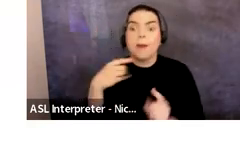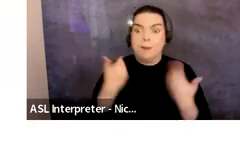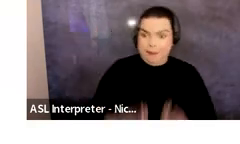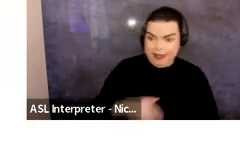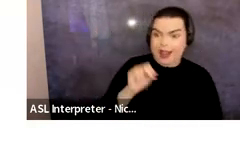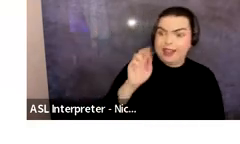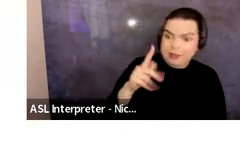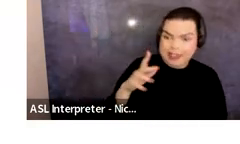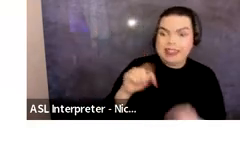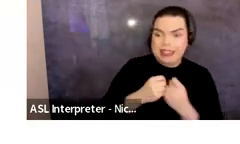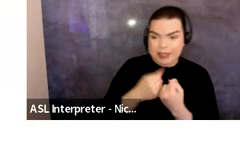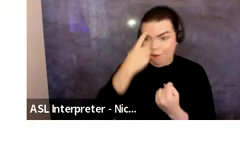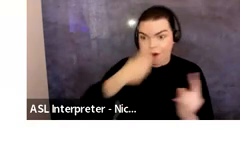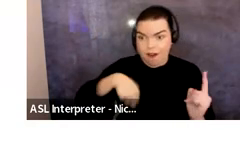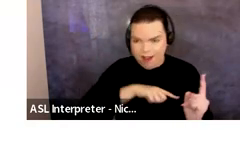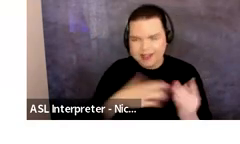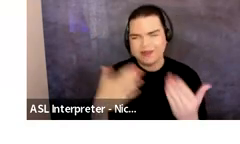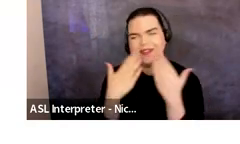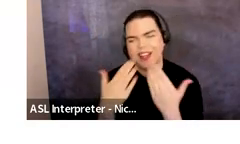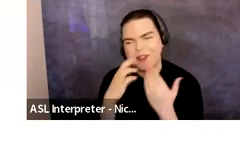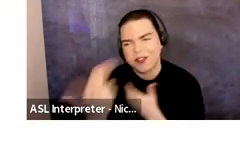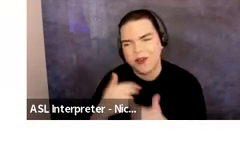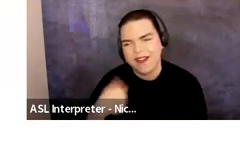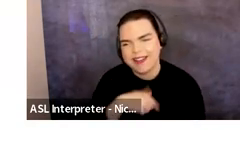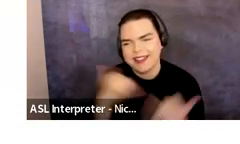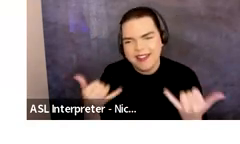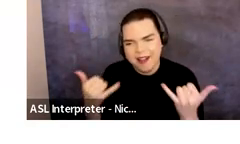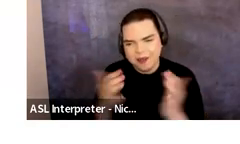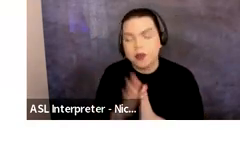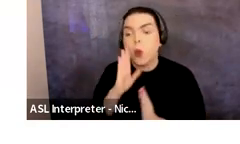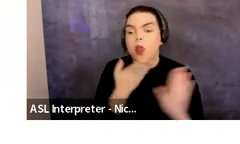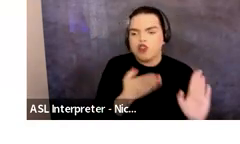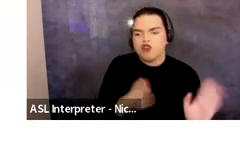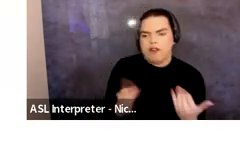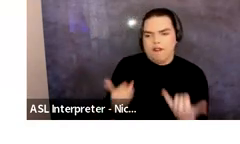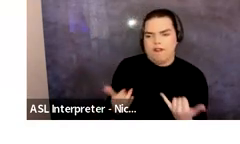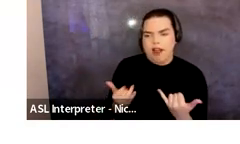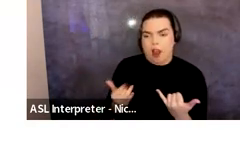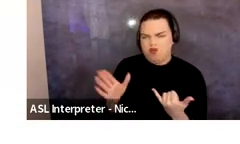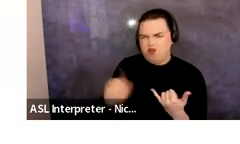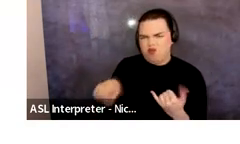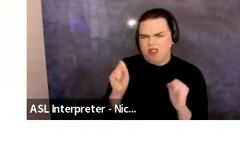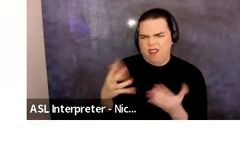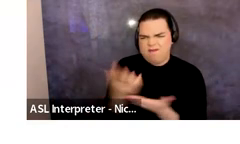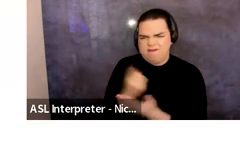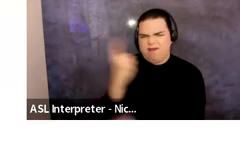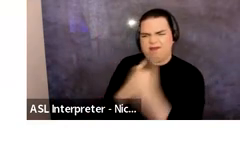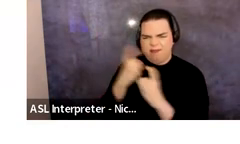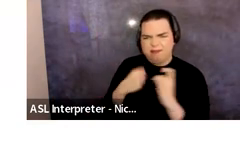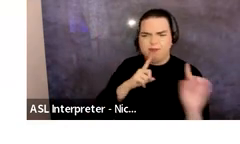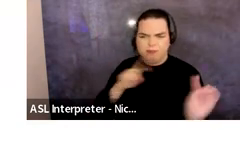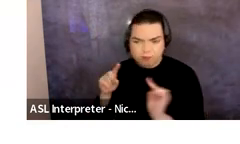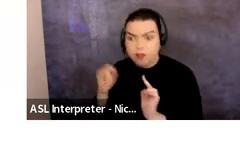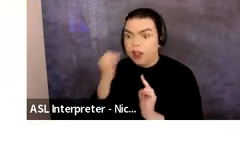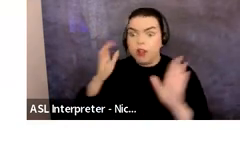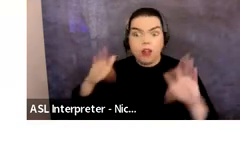Shorts, and Keita Sullivan, thank you for joining us today. We are going to shift into a Q&A mode for folks who have not done a webinar